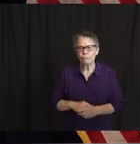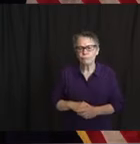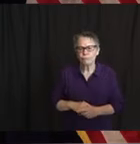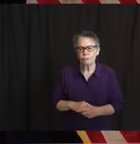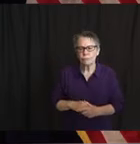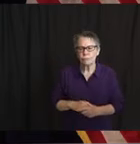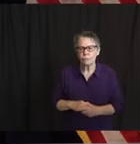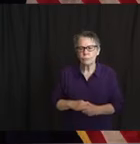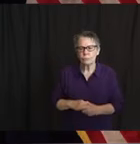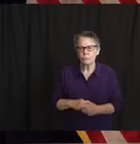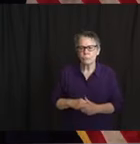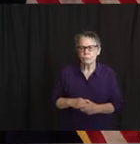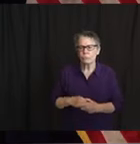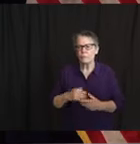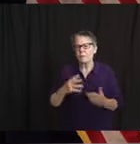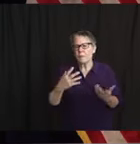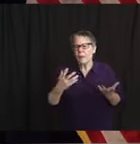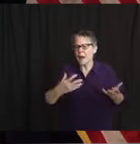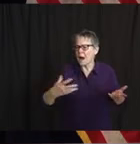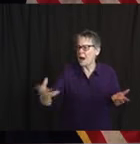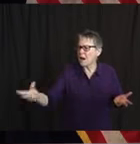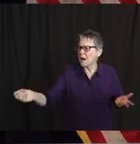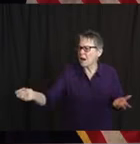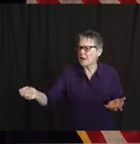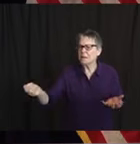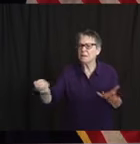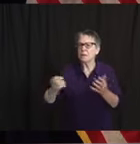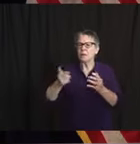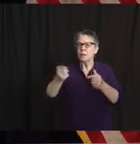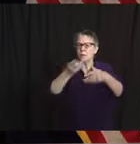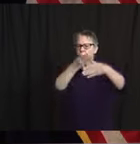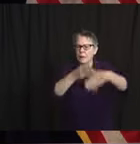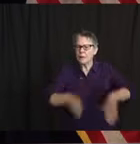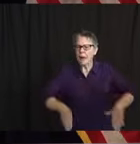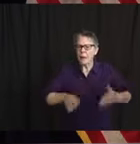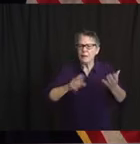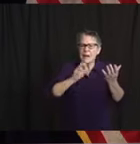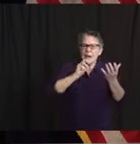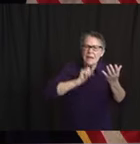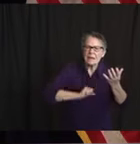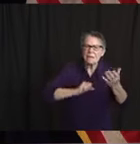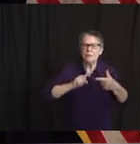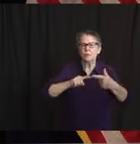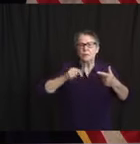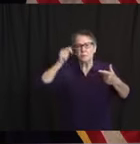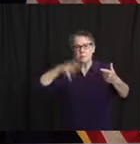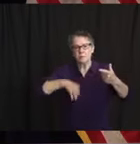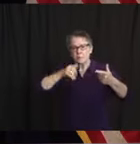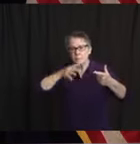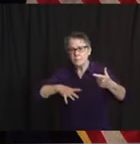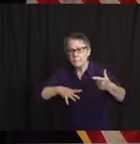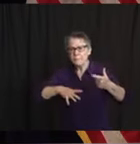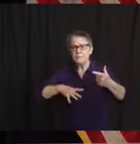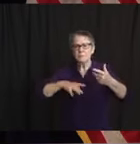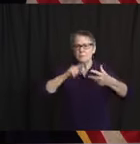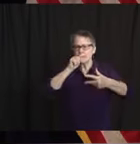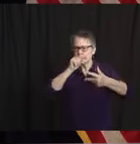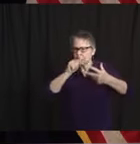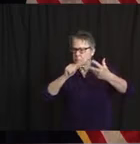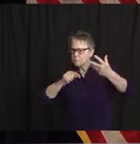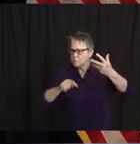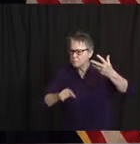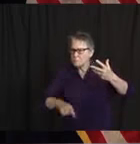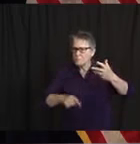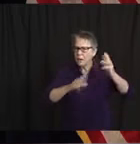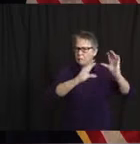ages, ethnicity, gender, and race of people who were tested positive, is that going to be broken down by county and municipality? And when can we get